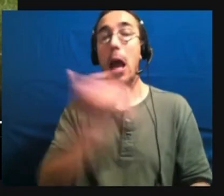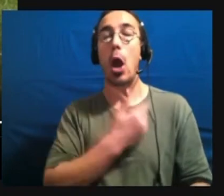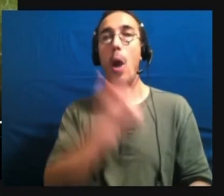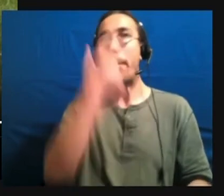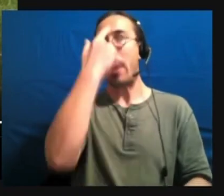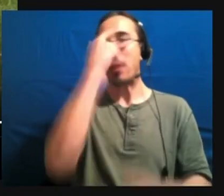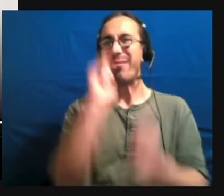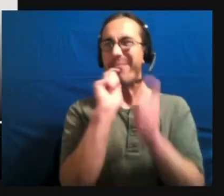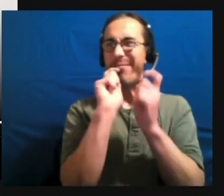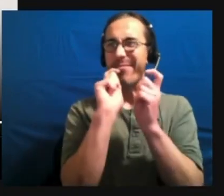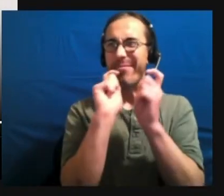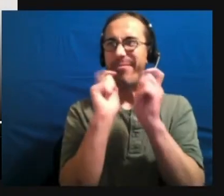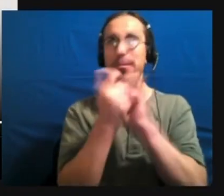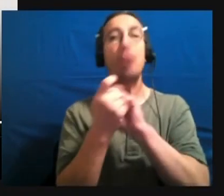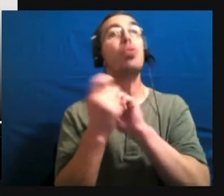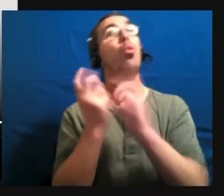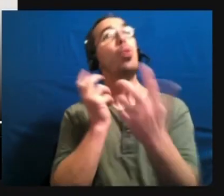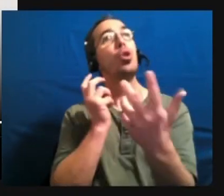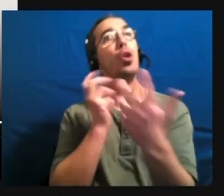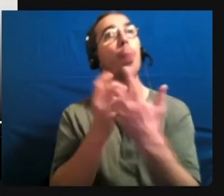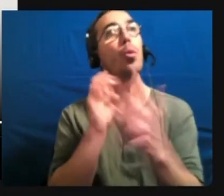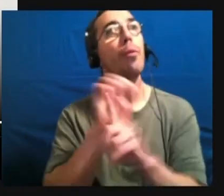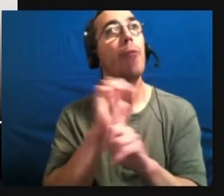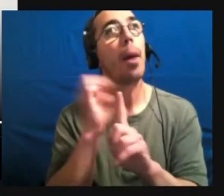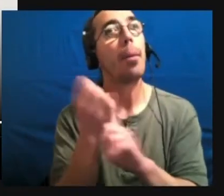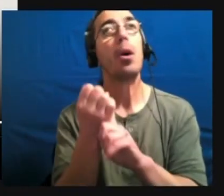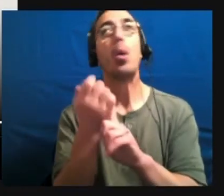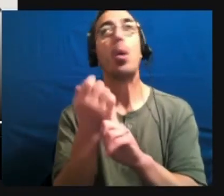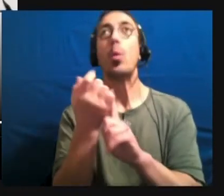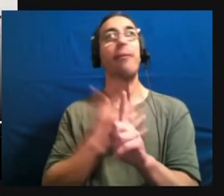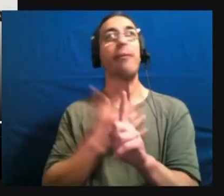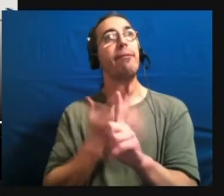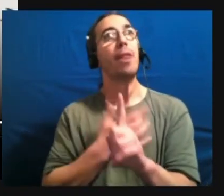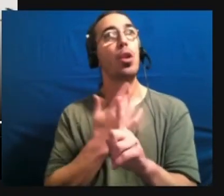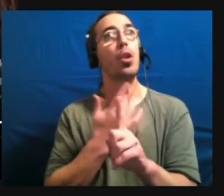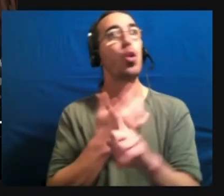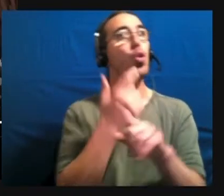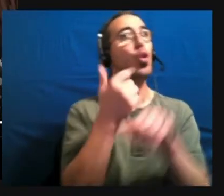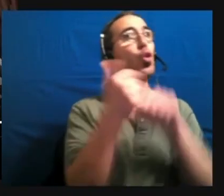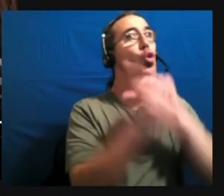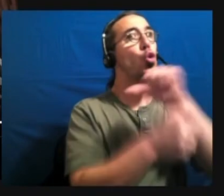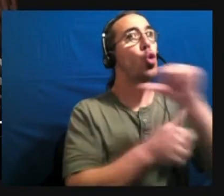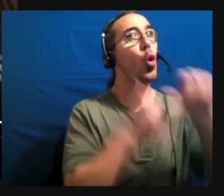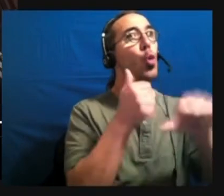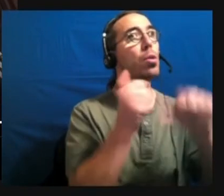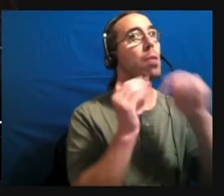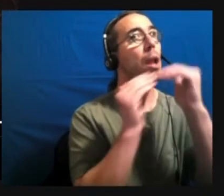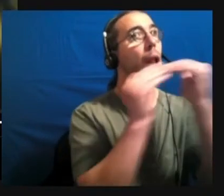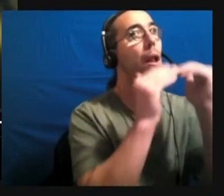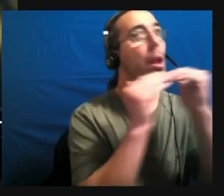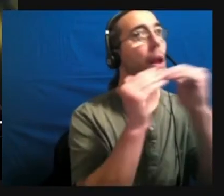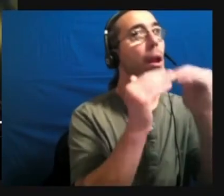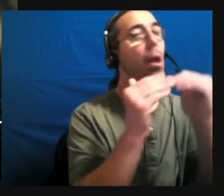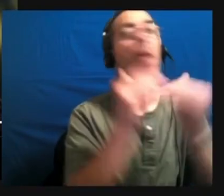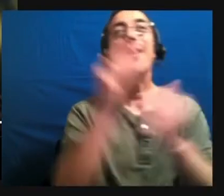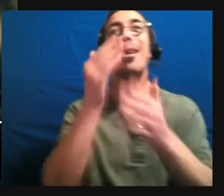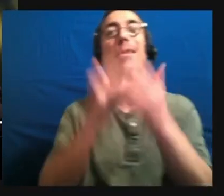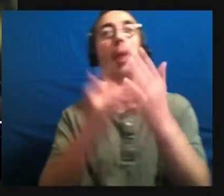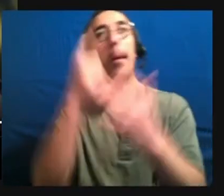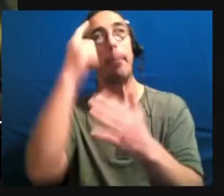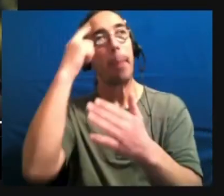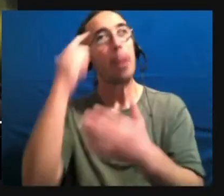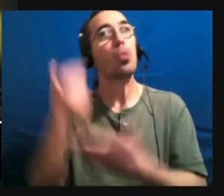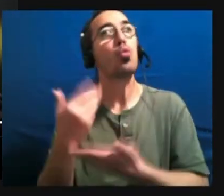environment, minds that have a determined sense of social justice, and minds that create stories within